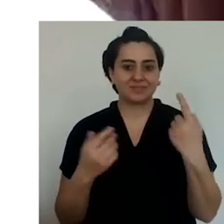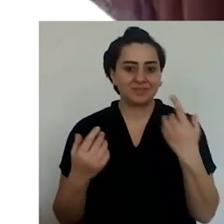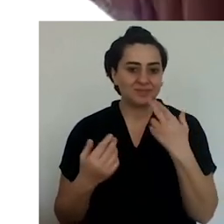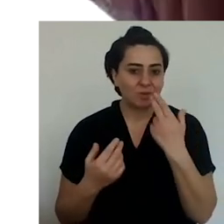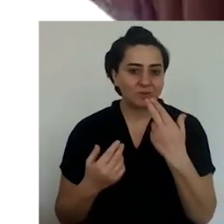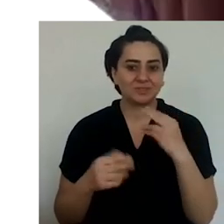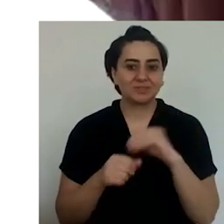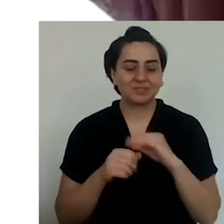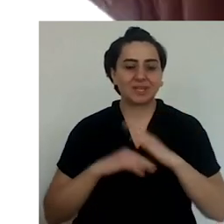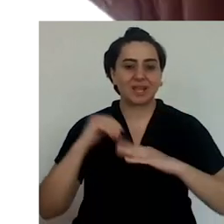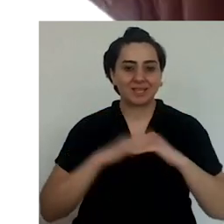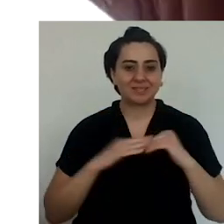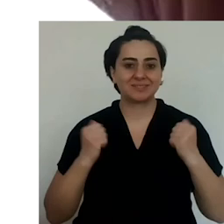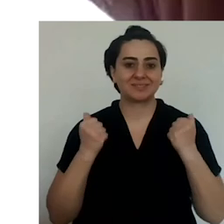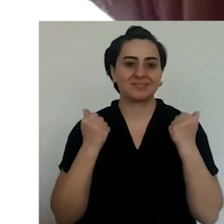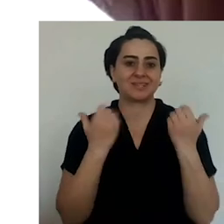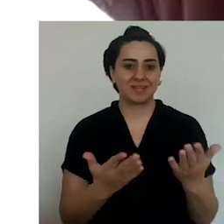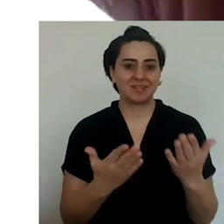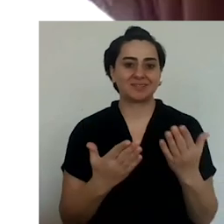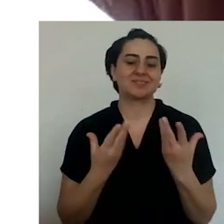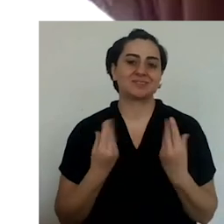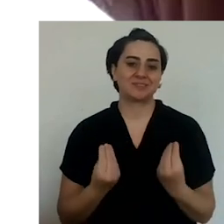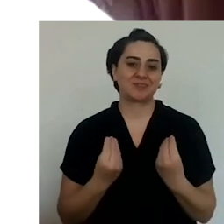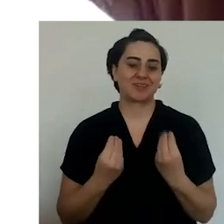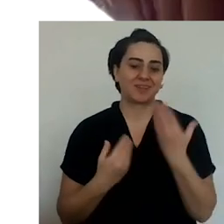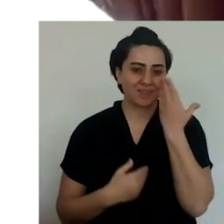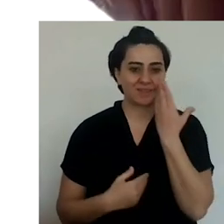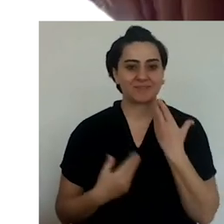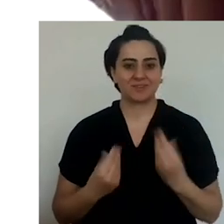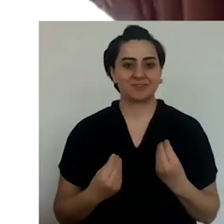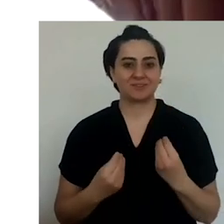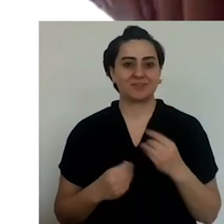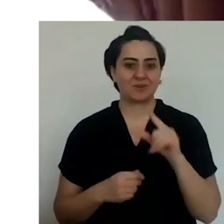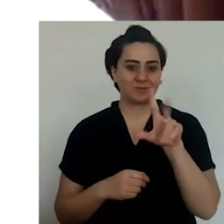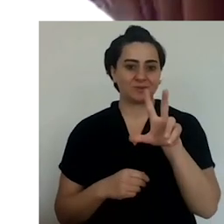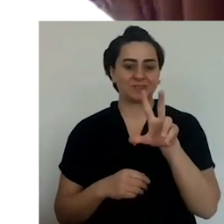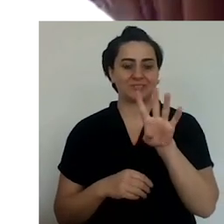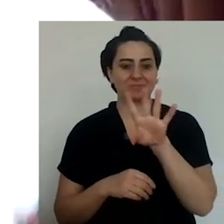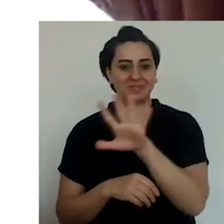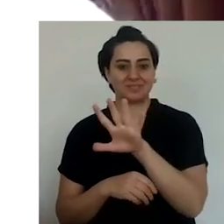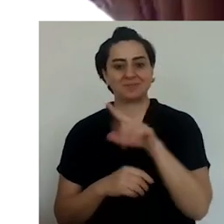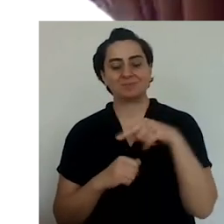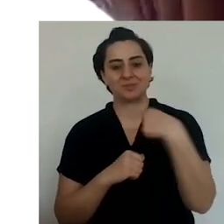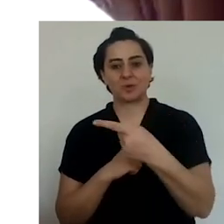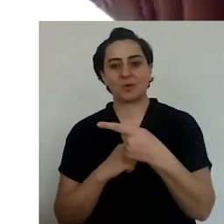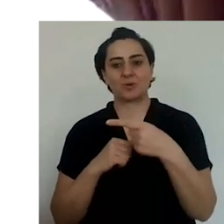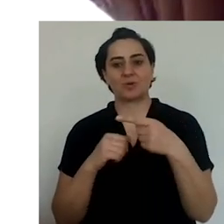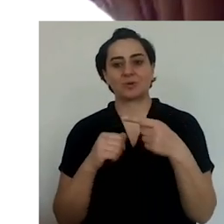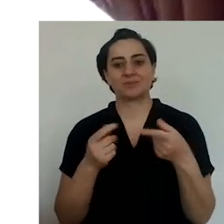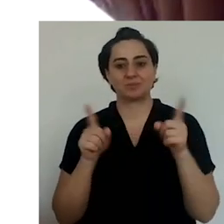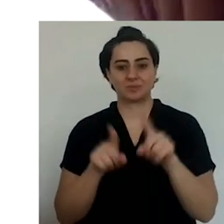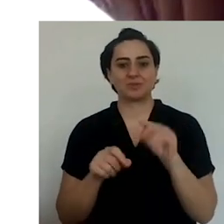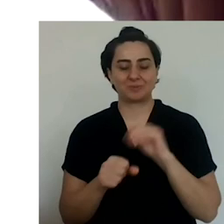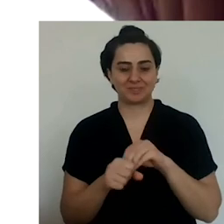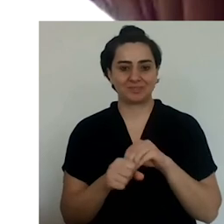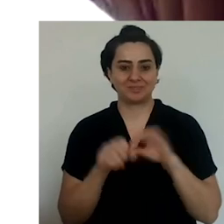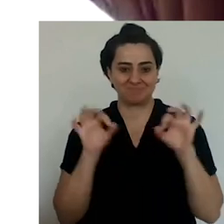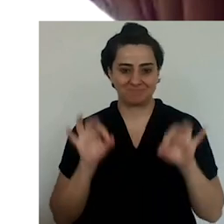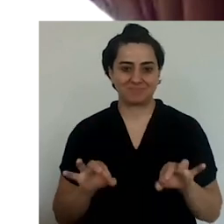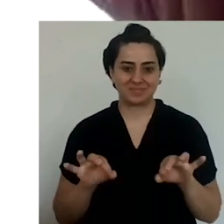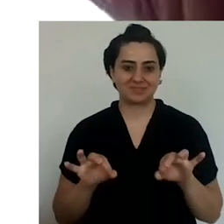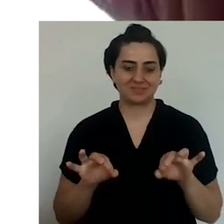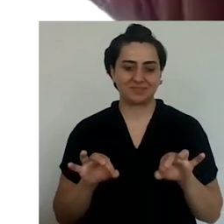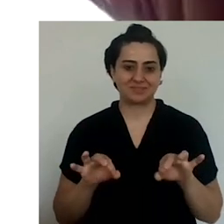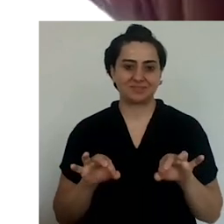Thanks to you. Thank you very much. This has been really enjoyable. At quarter